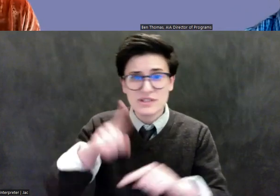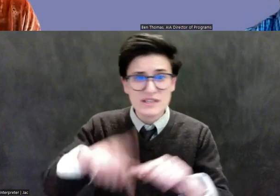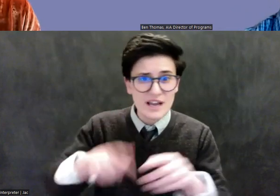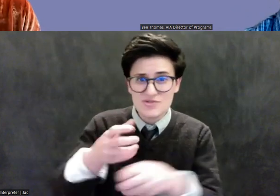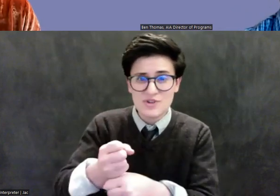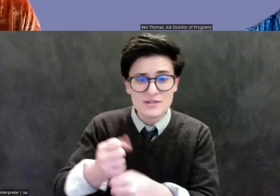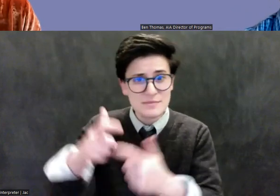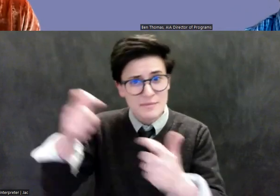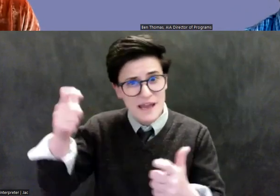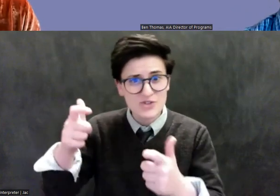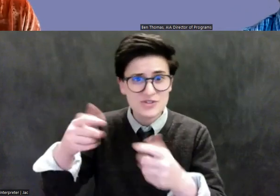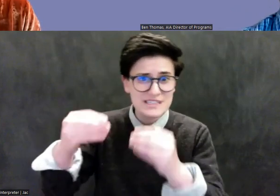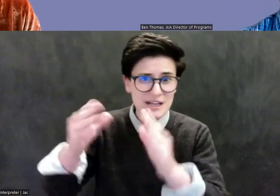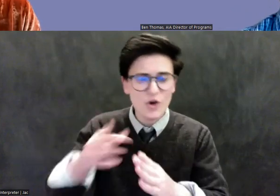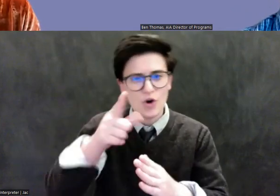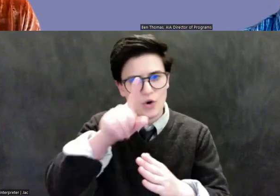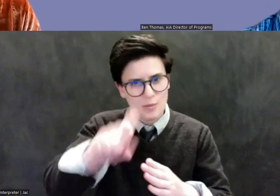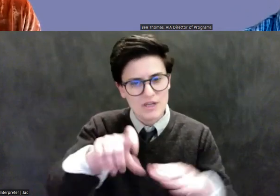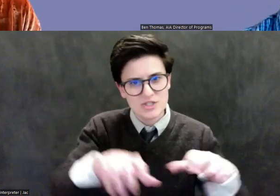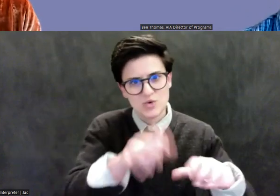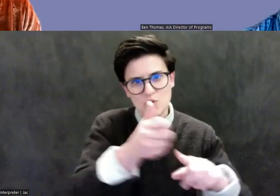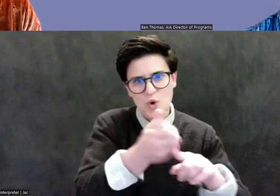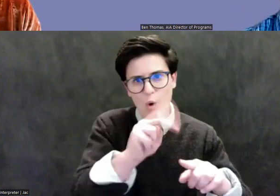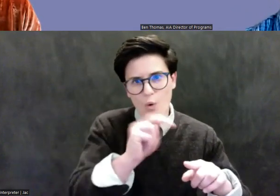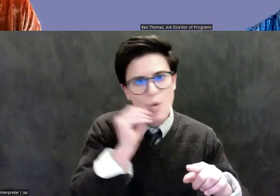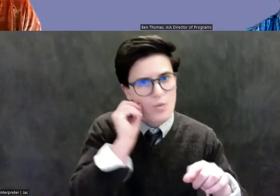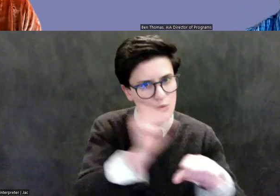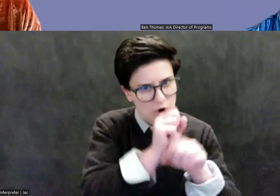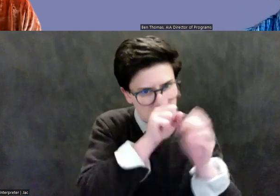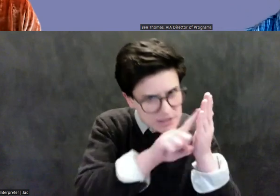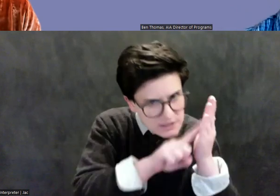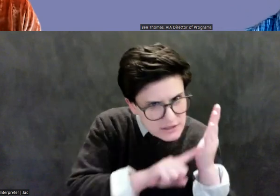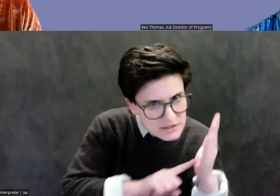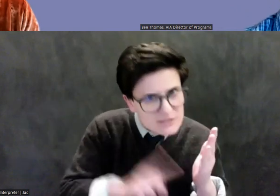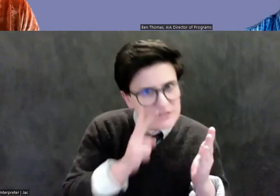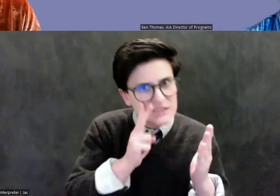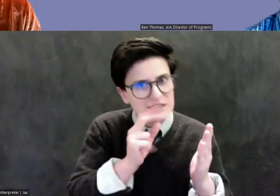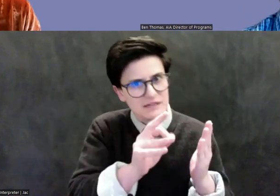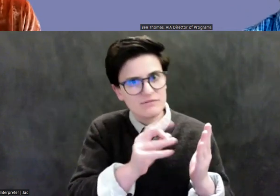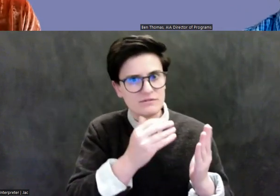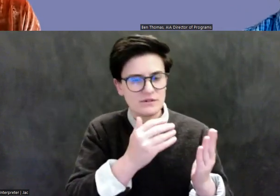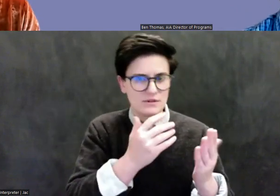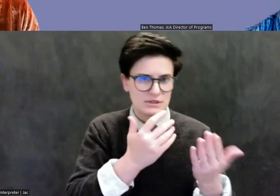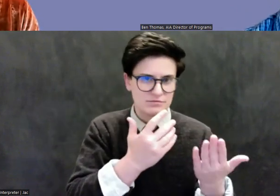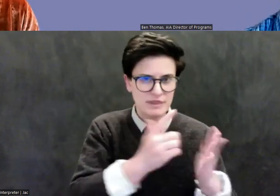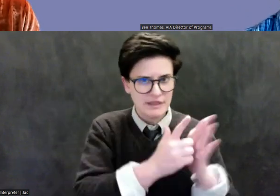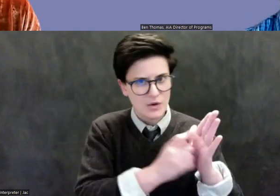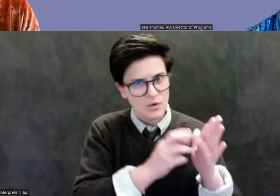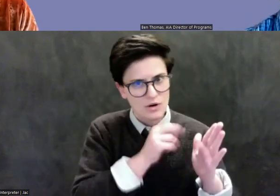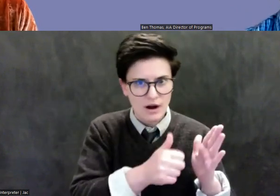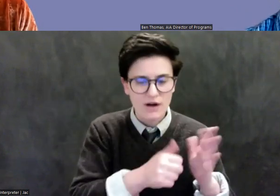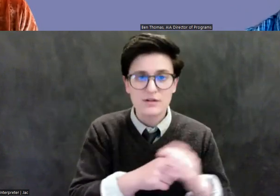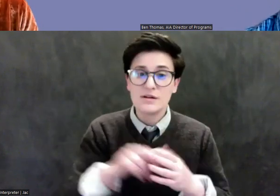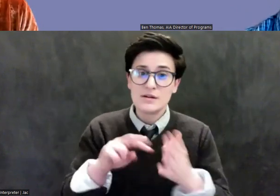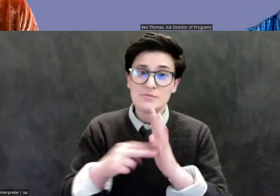you know, this is an issue of consumer protection as well. Um, and so hopefully there has been an effort in